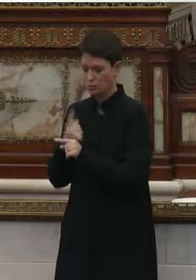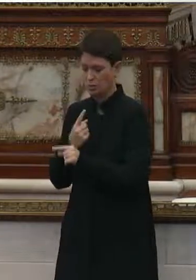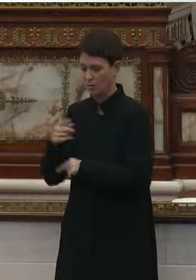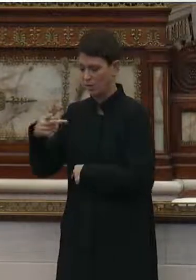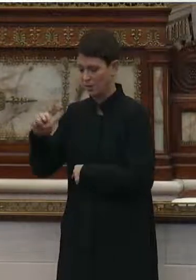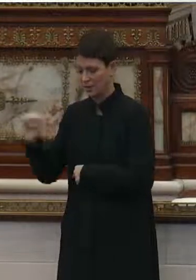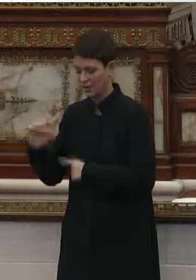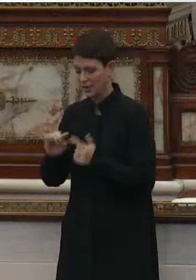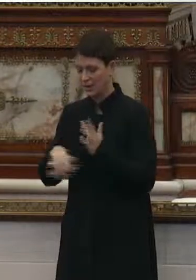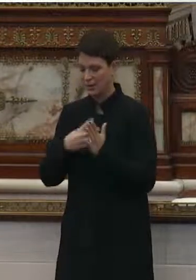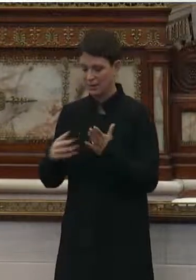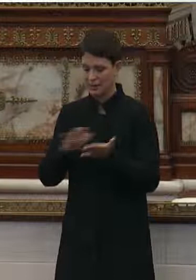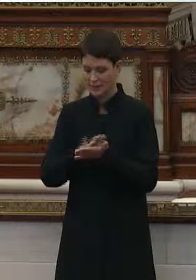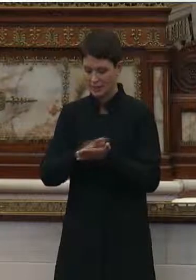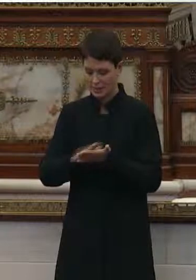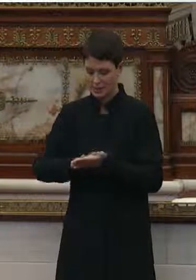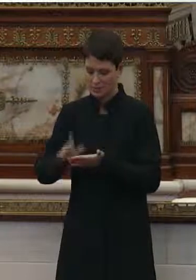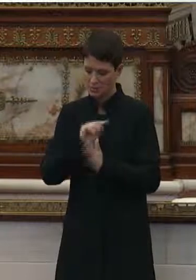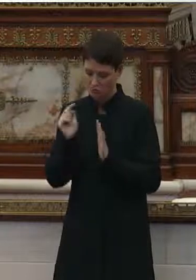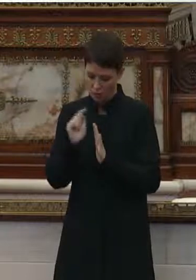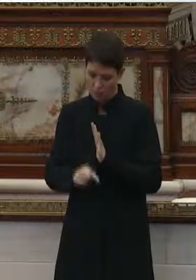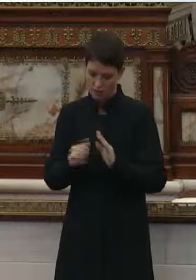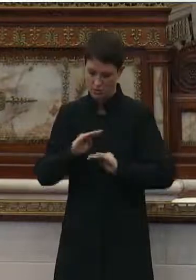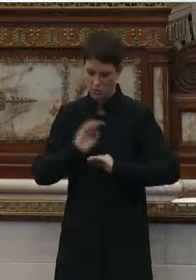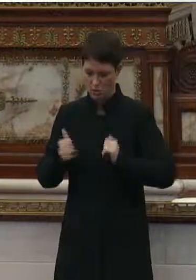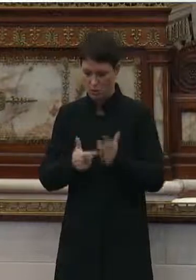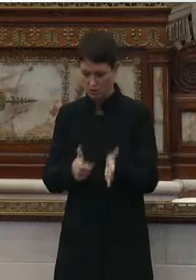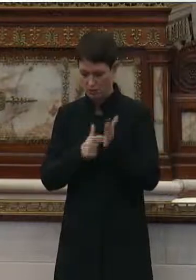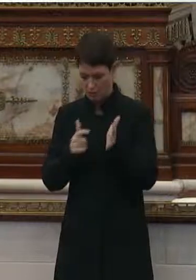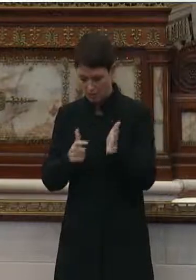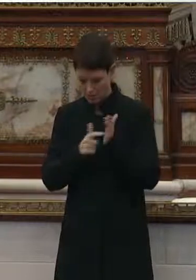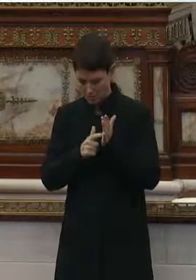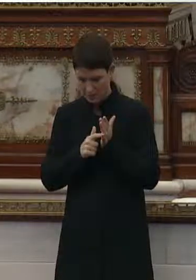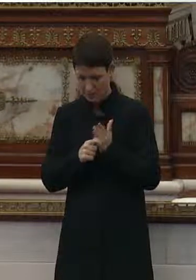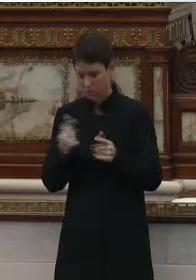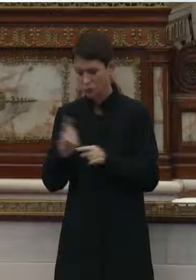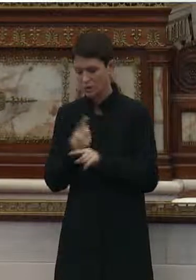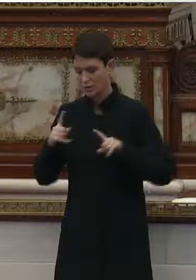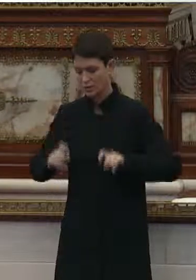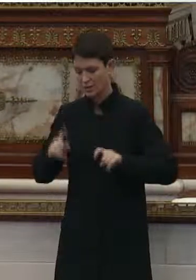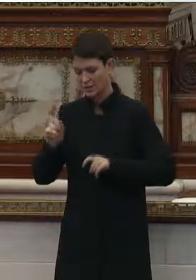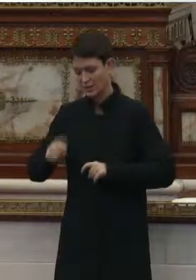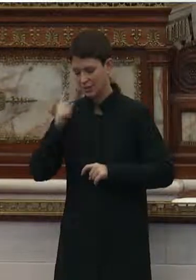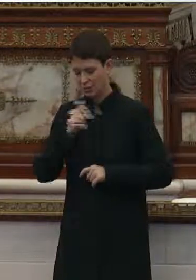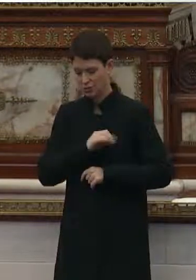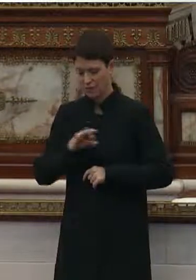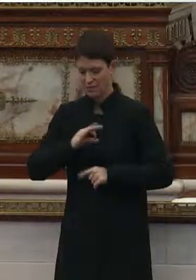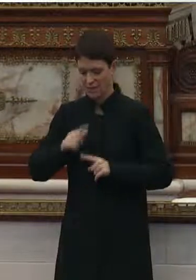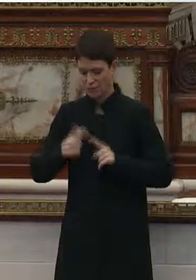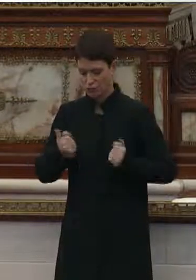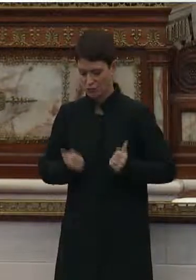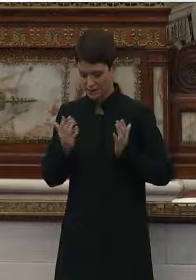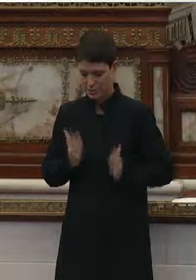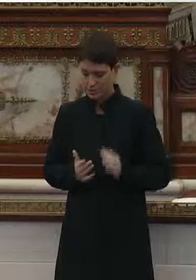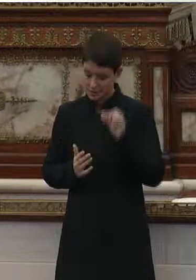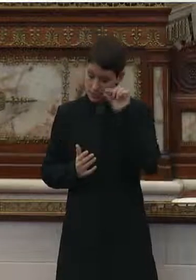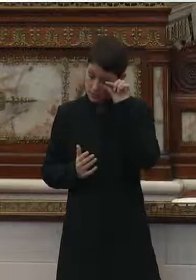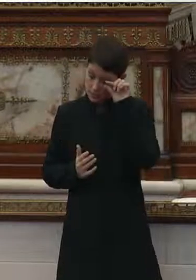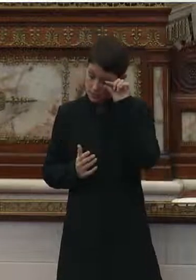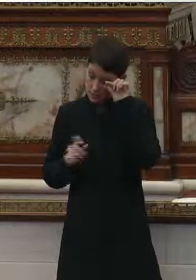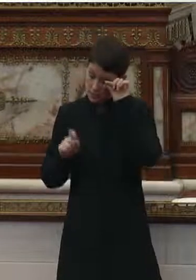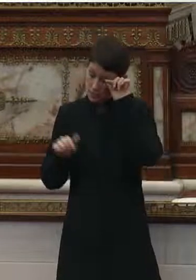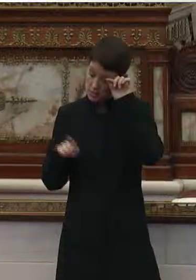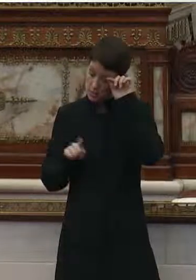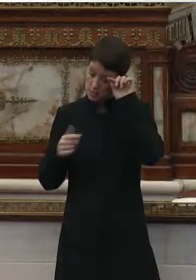Cleaning schedules must be rigorous and meet all requirements. And regular testing is needed for staff and residents. There must